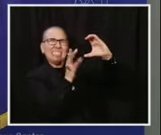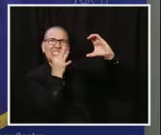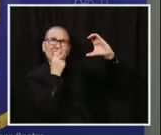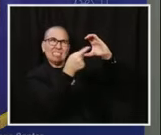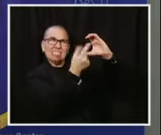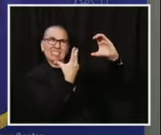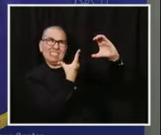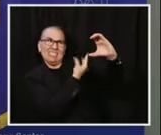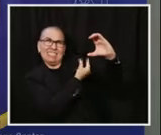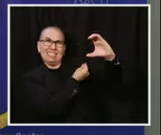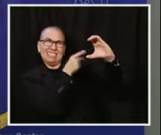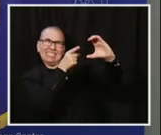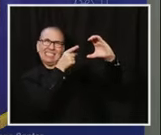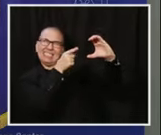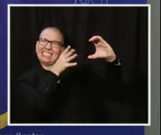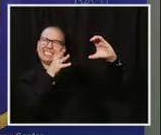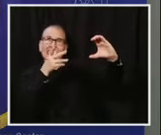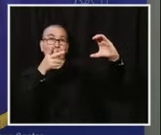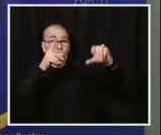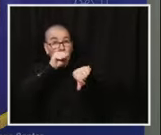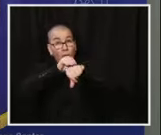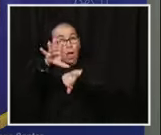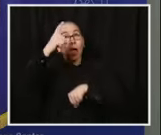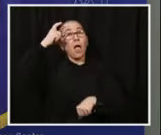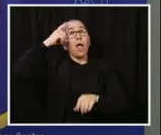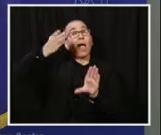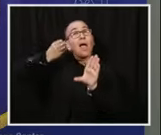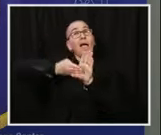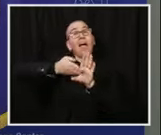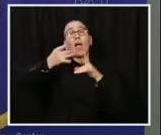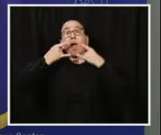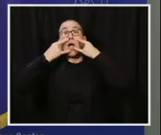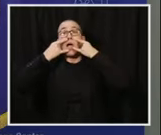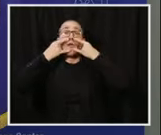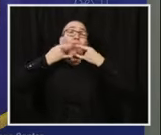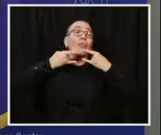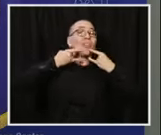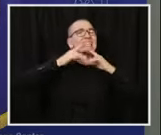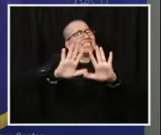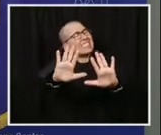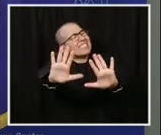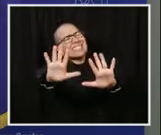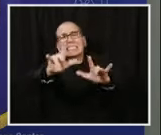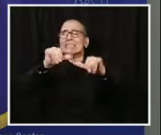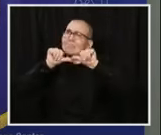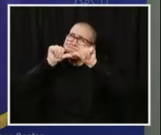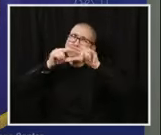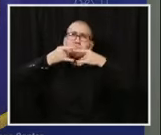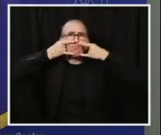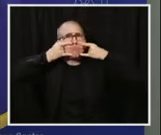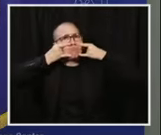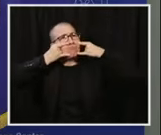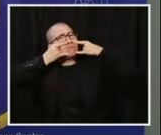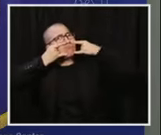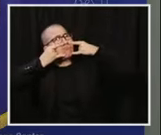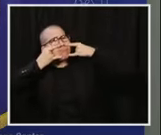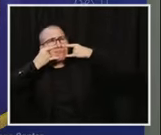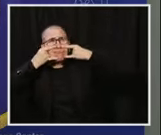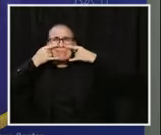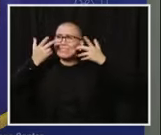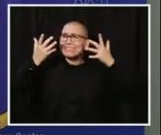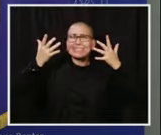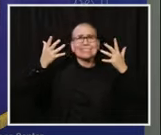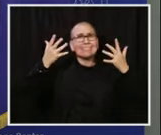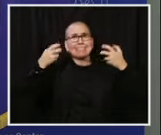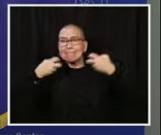and how we can help each other in the process. The faster we can come together for the common good of all of our citizens, the faster we